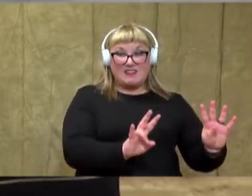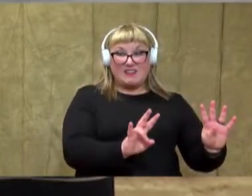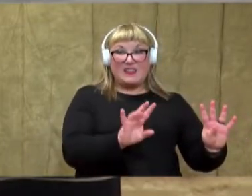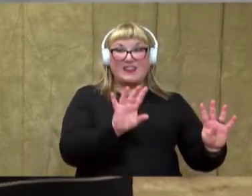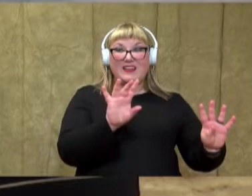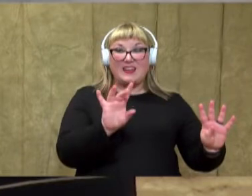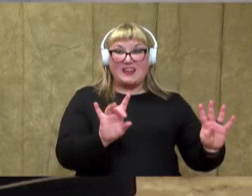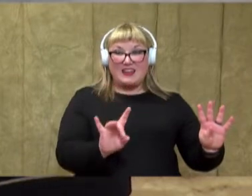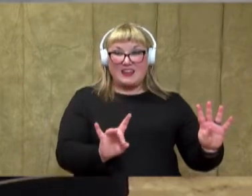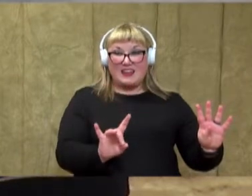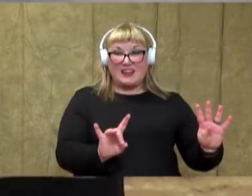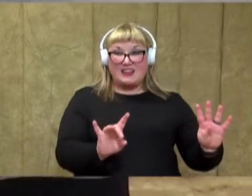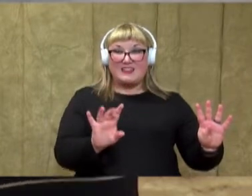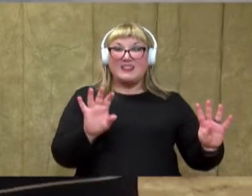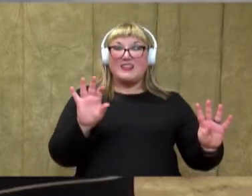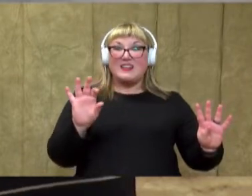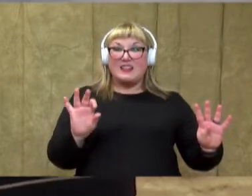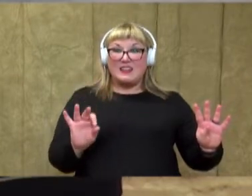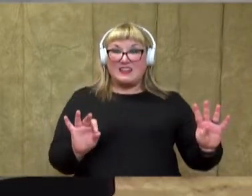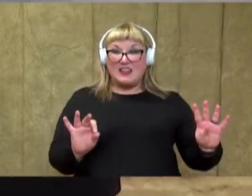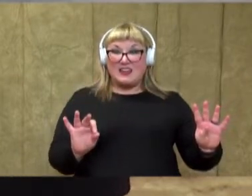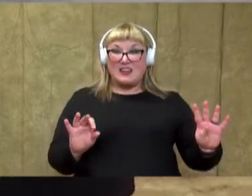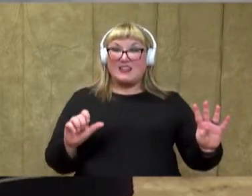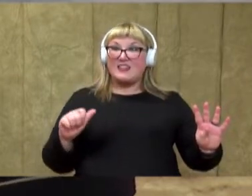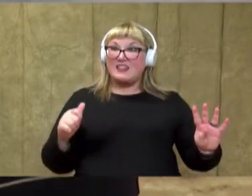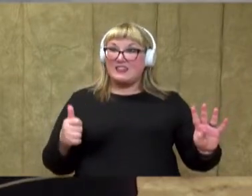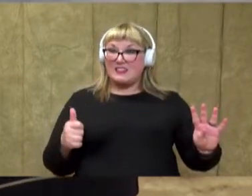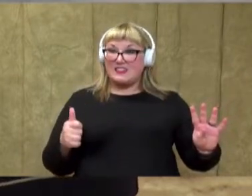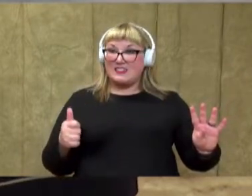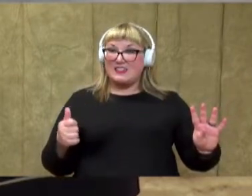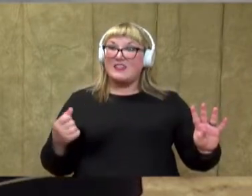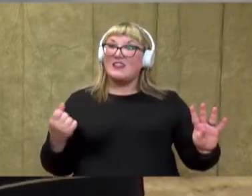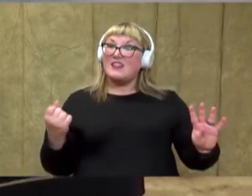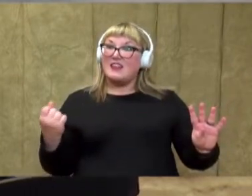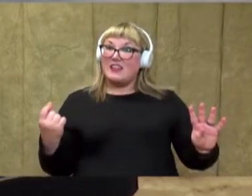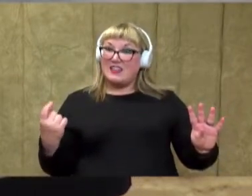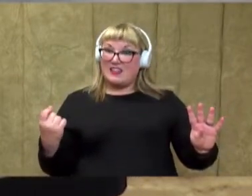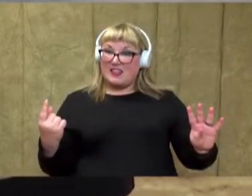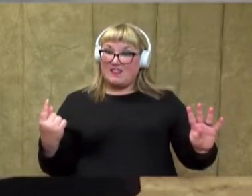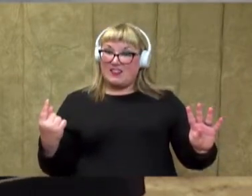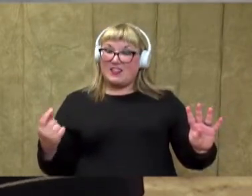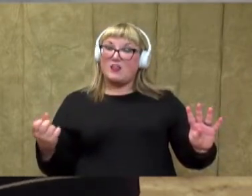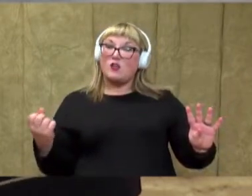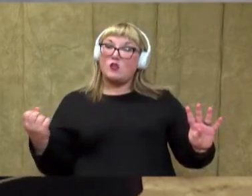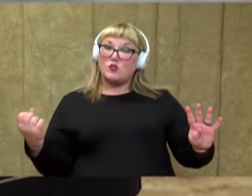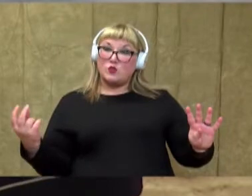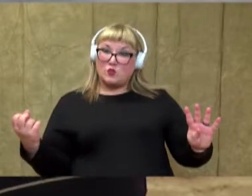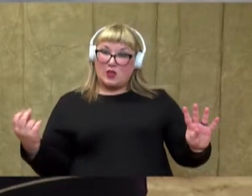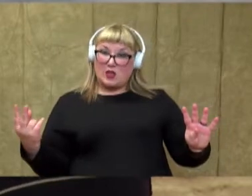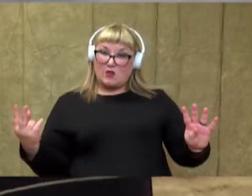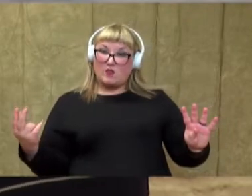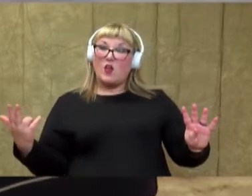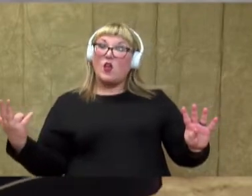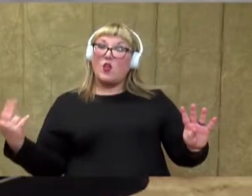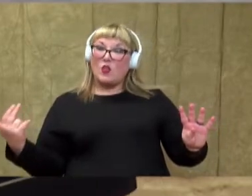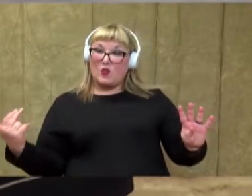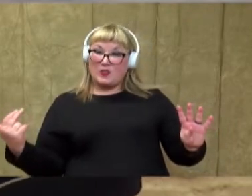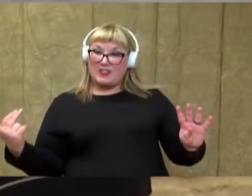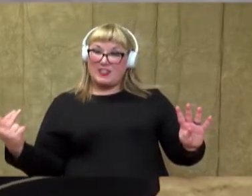7, 8, 9, 10, 11, 12,